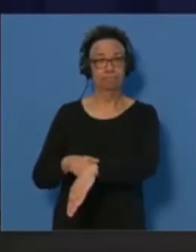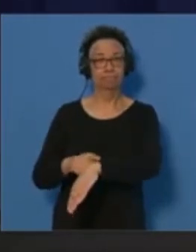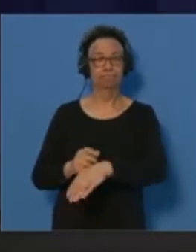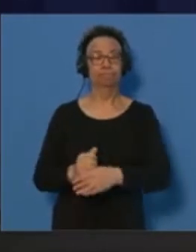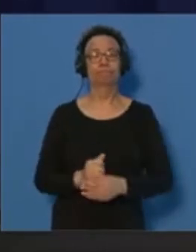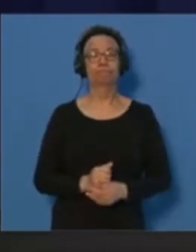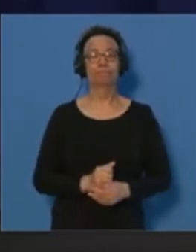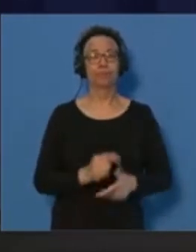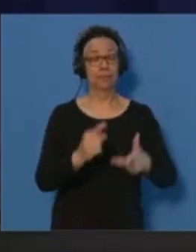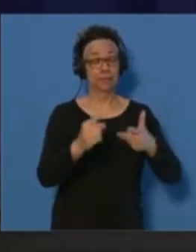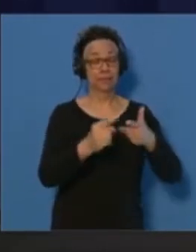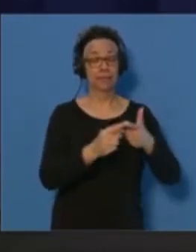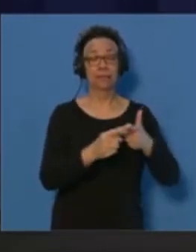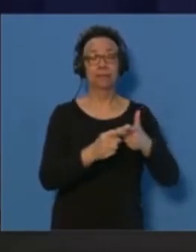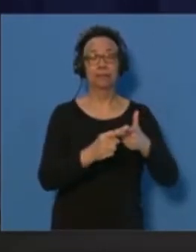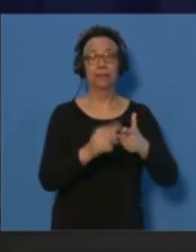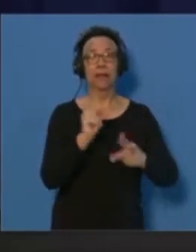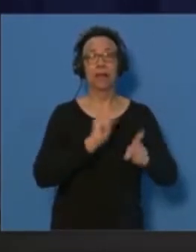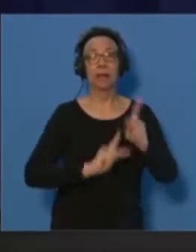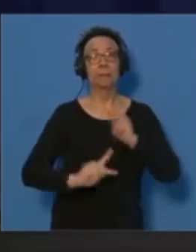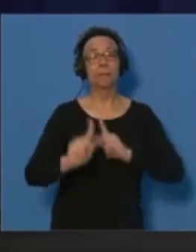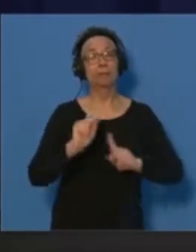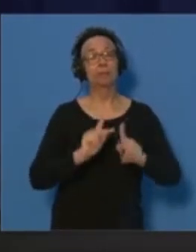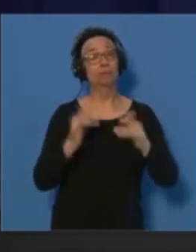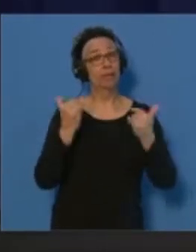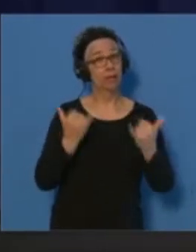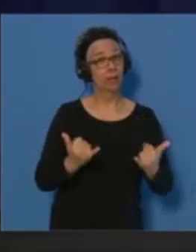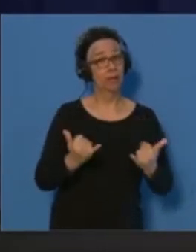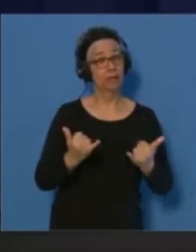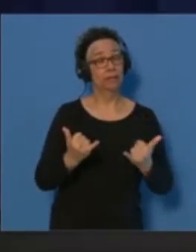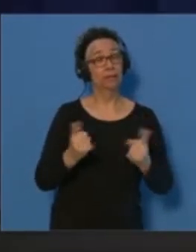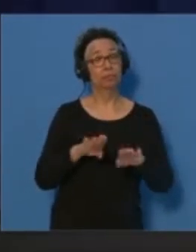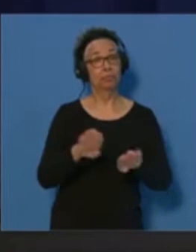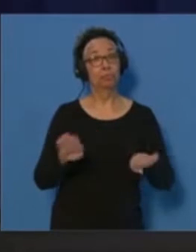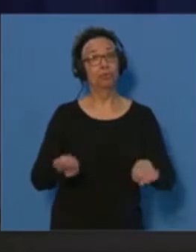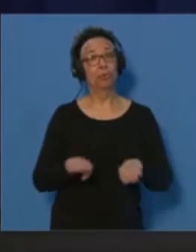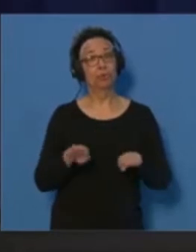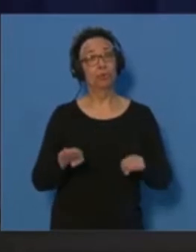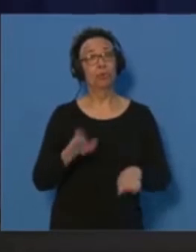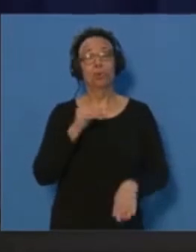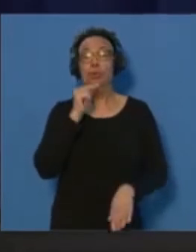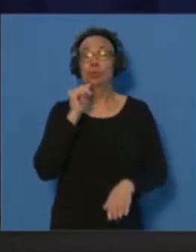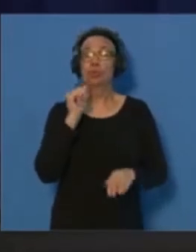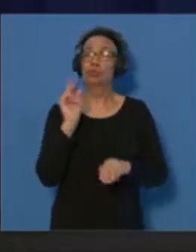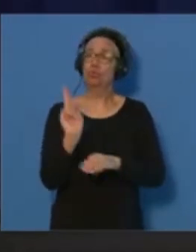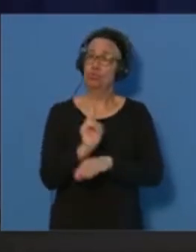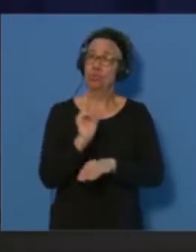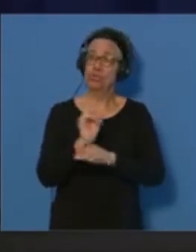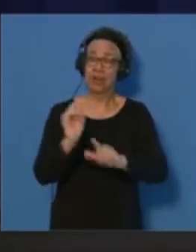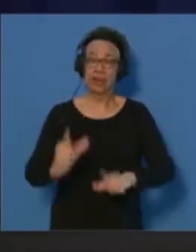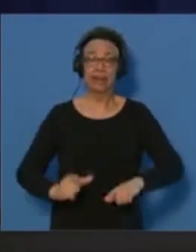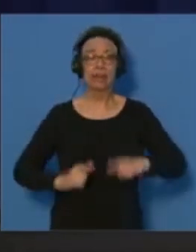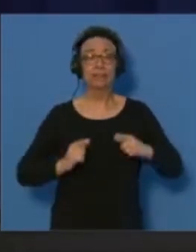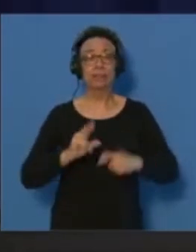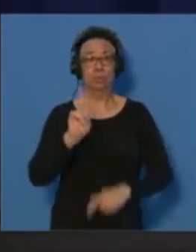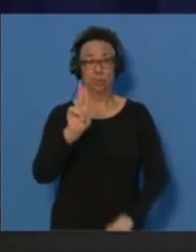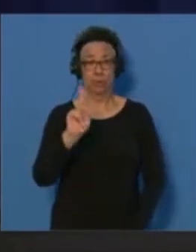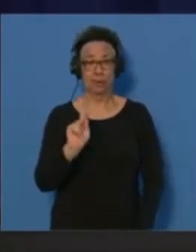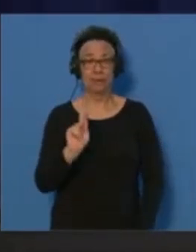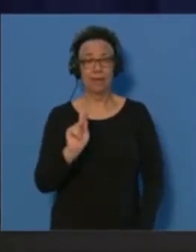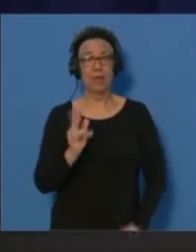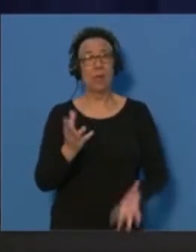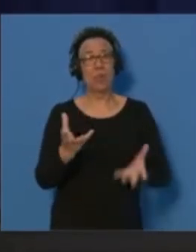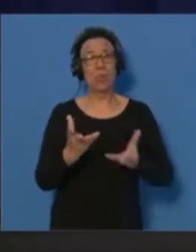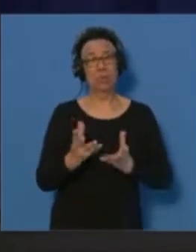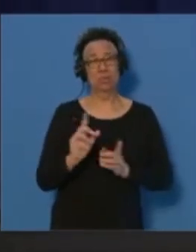Secondly, people currently in Bermuda who are ordinarily resident in the UK and who